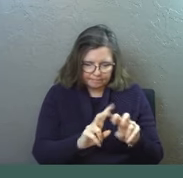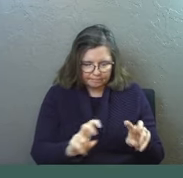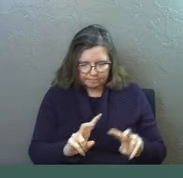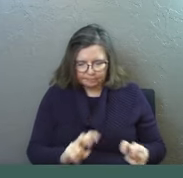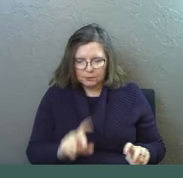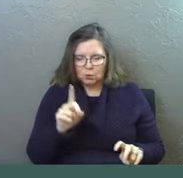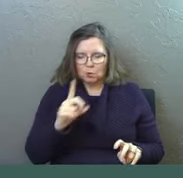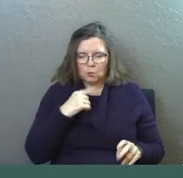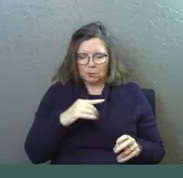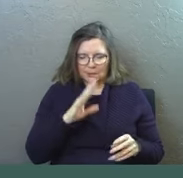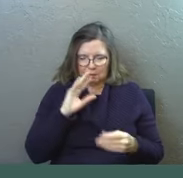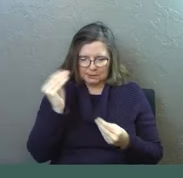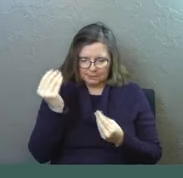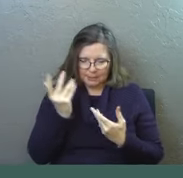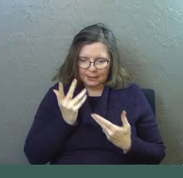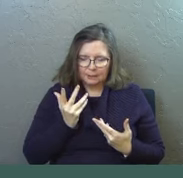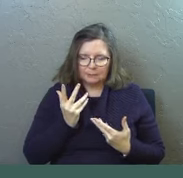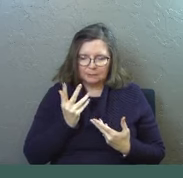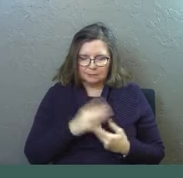out God you'll speak